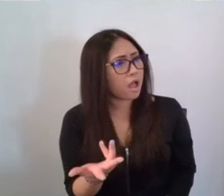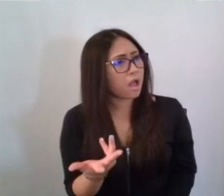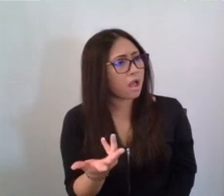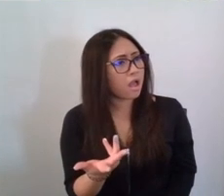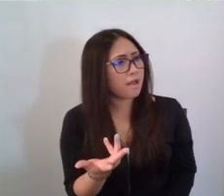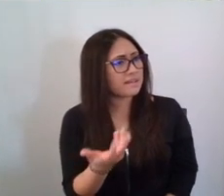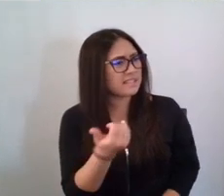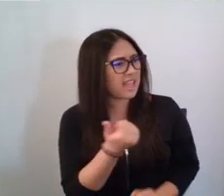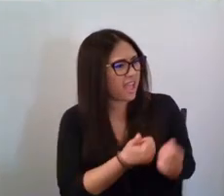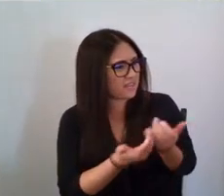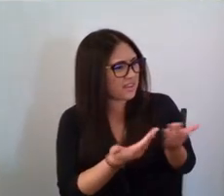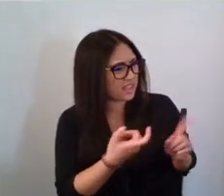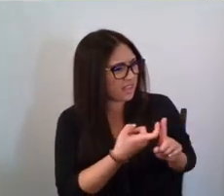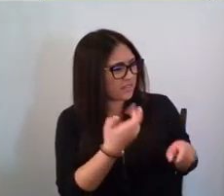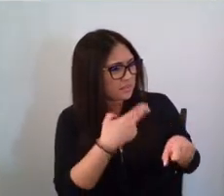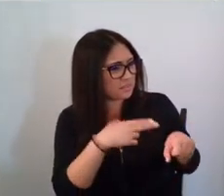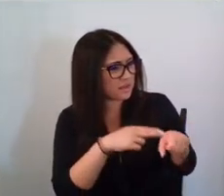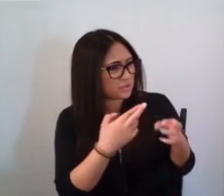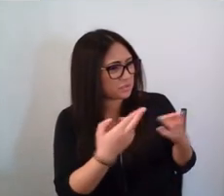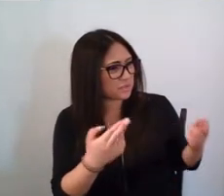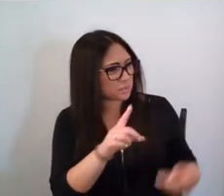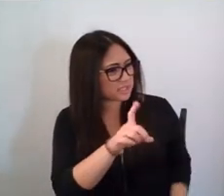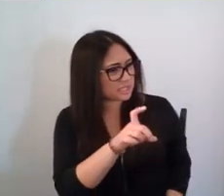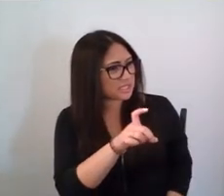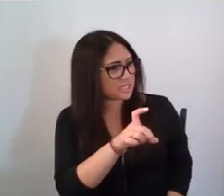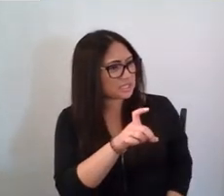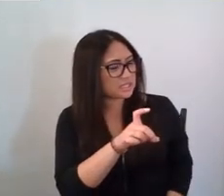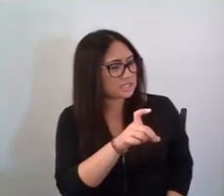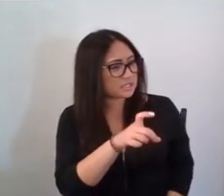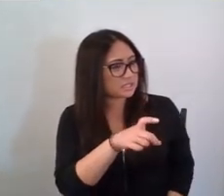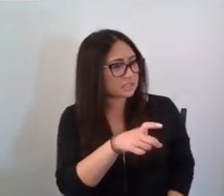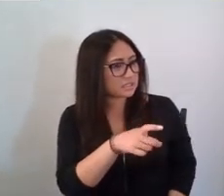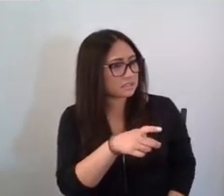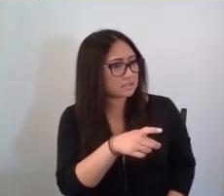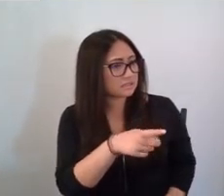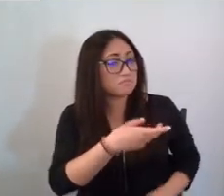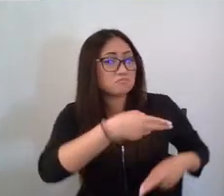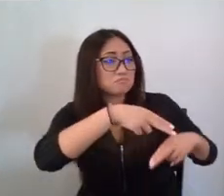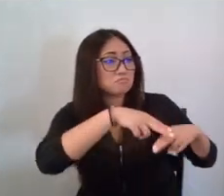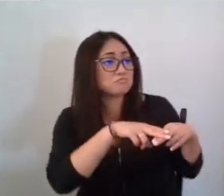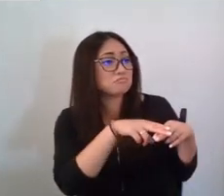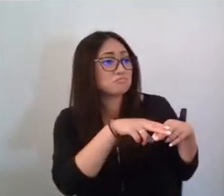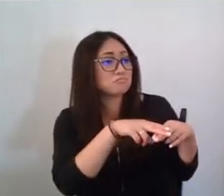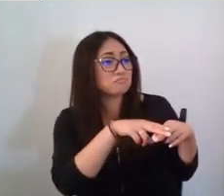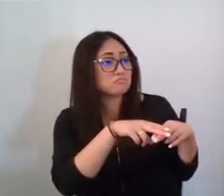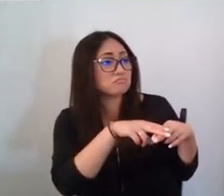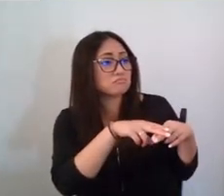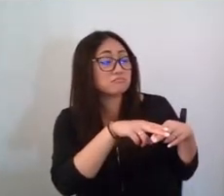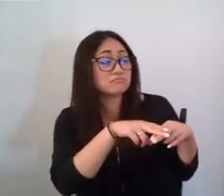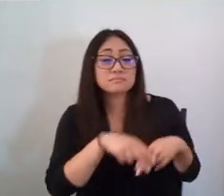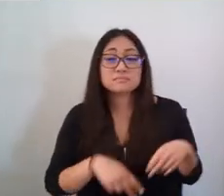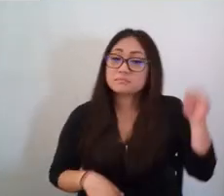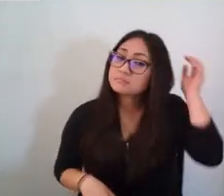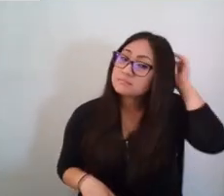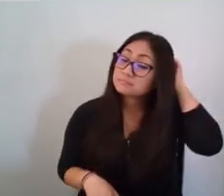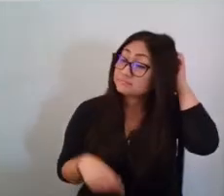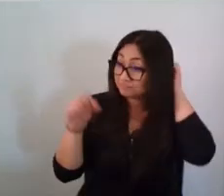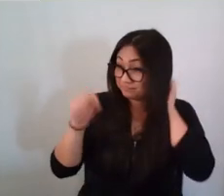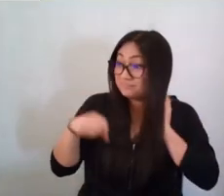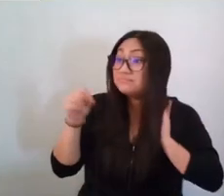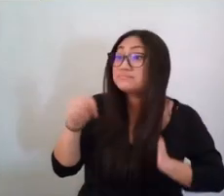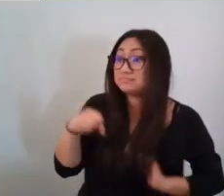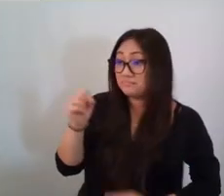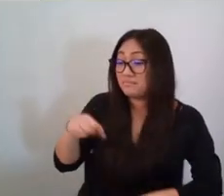from natural resources? asked Patty, settling down in the grass in front of Bernie. Oh, yes. The natural